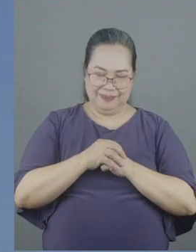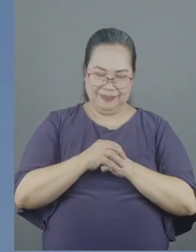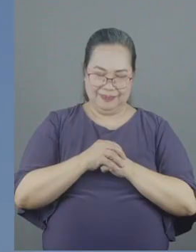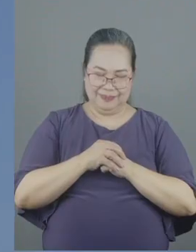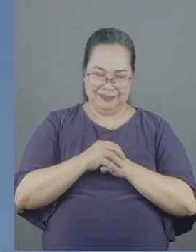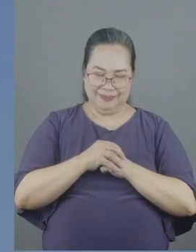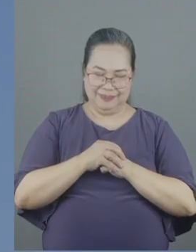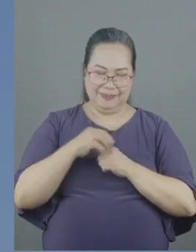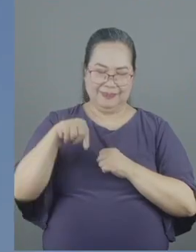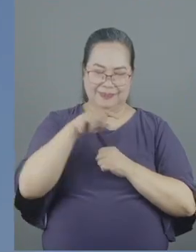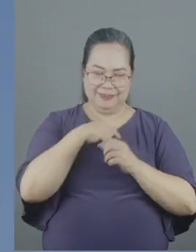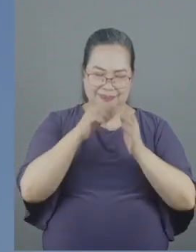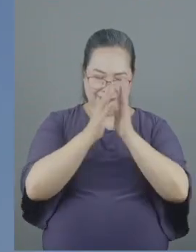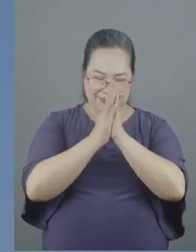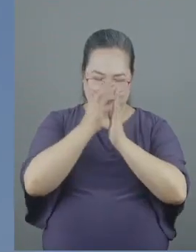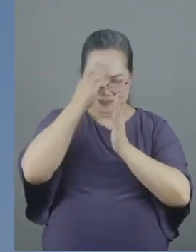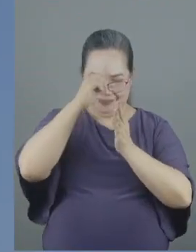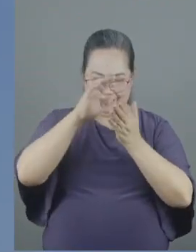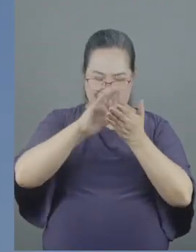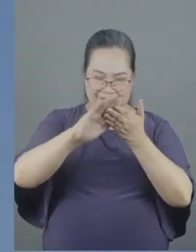and we ask your forgiveness